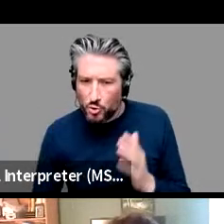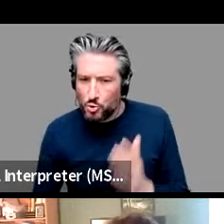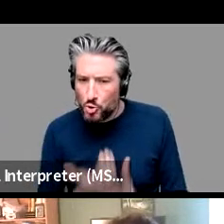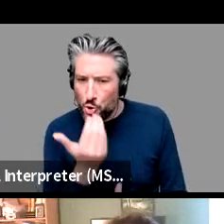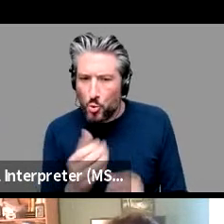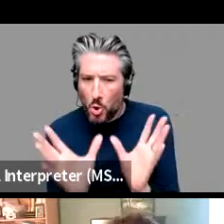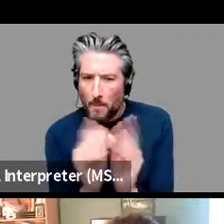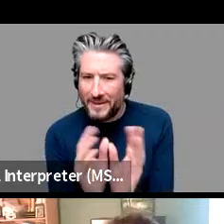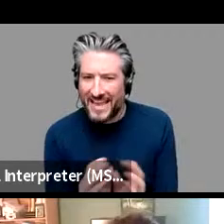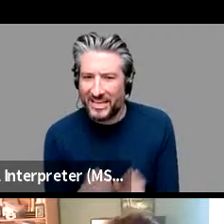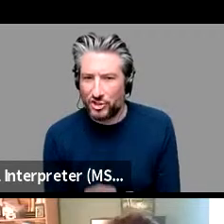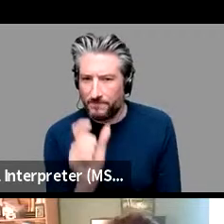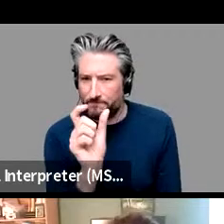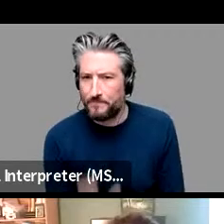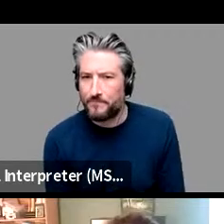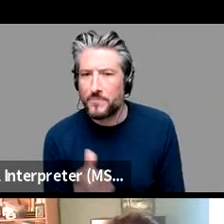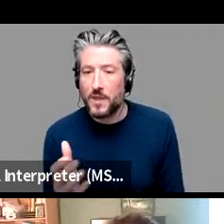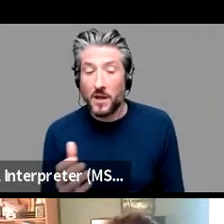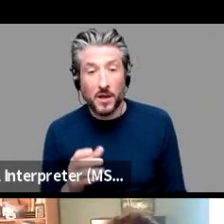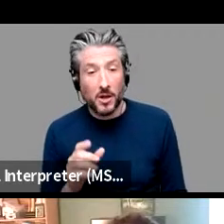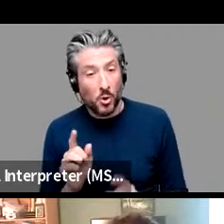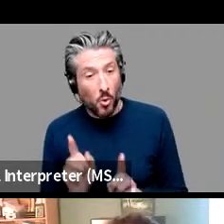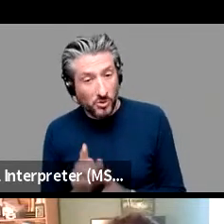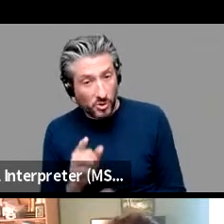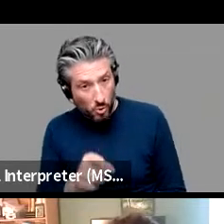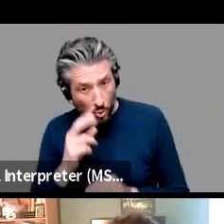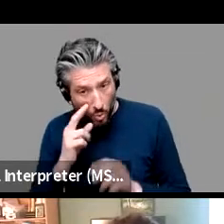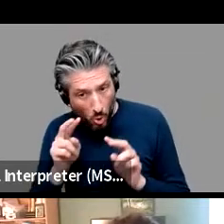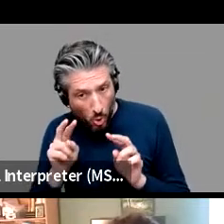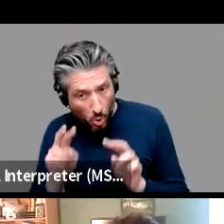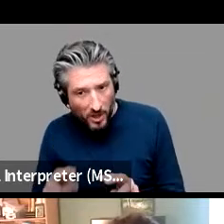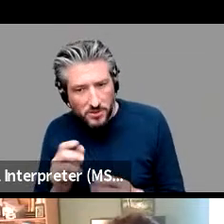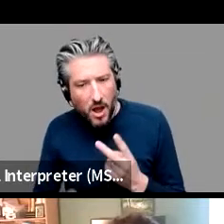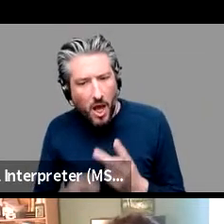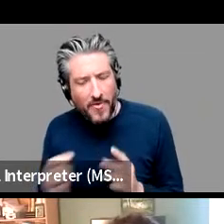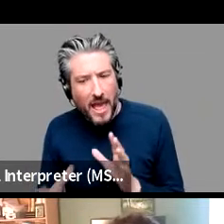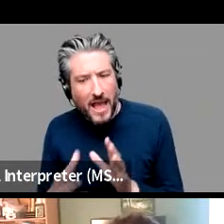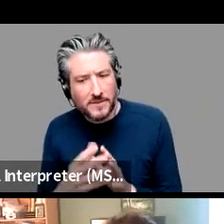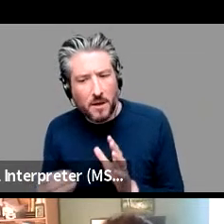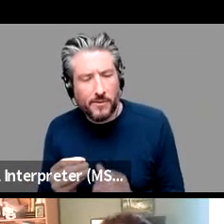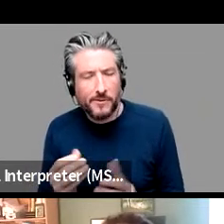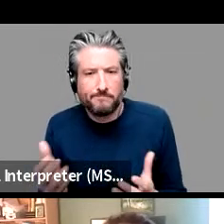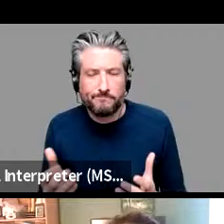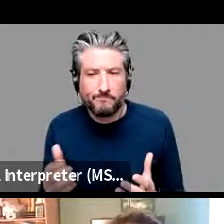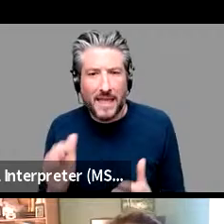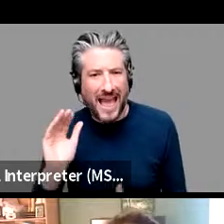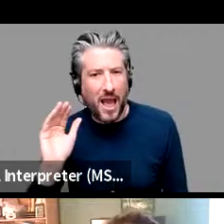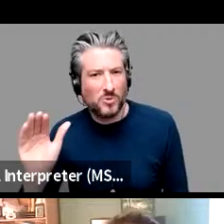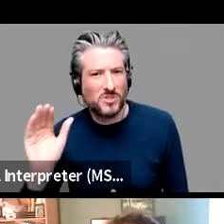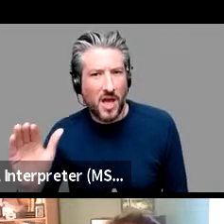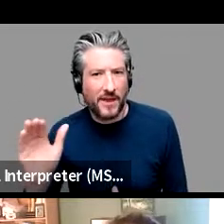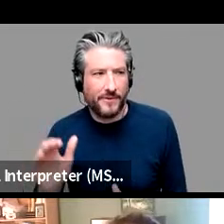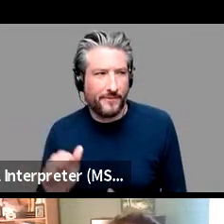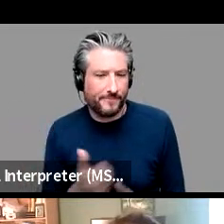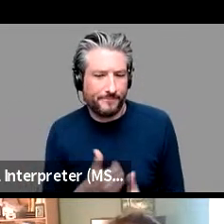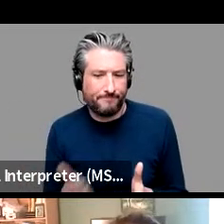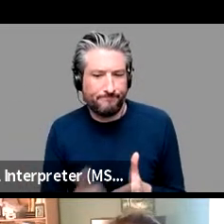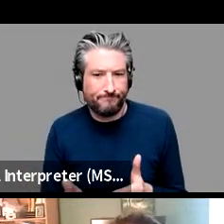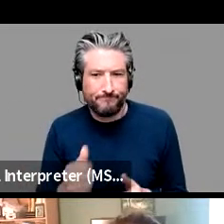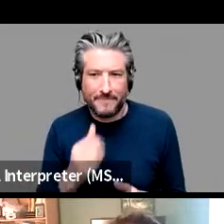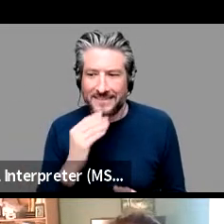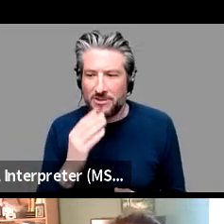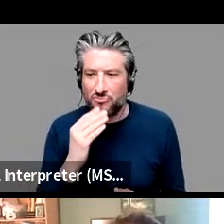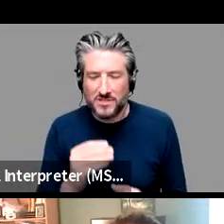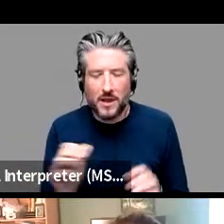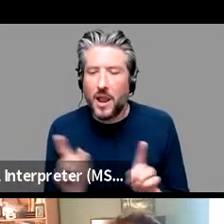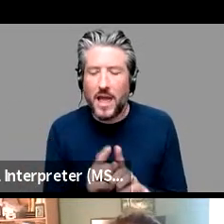look at cases which were just outside of the experience so like you know masculine mac like i'm thinking